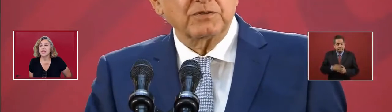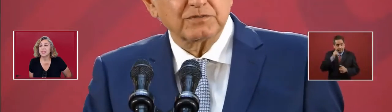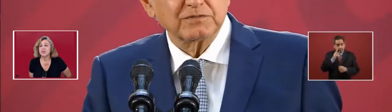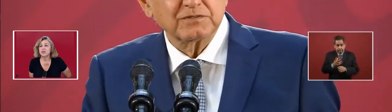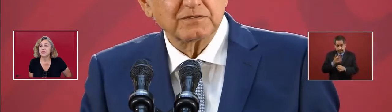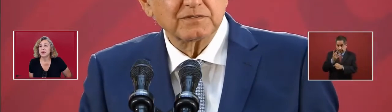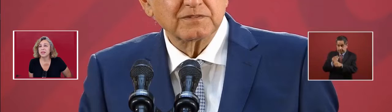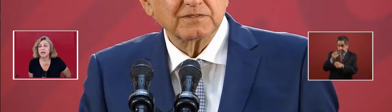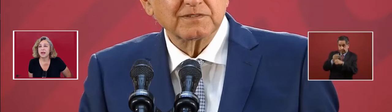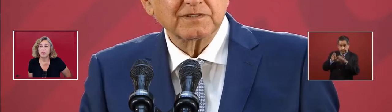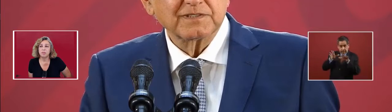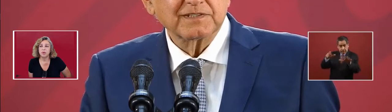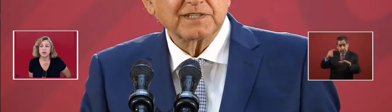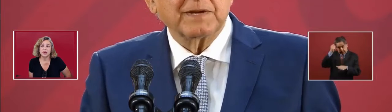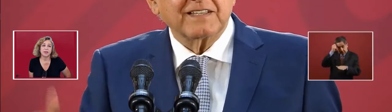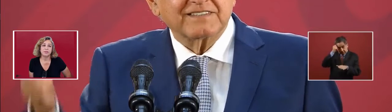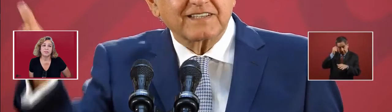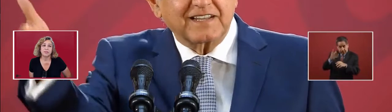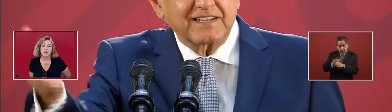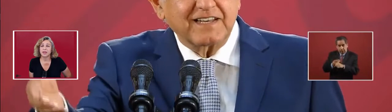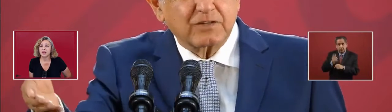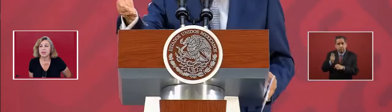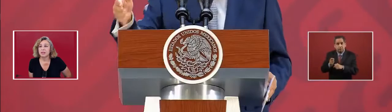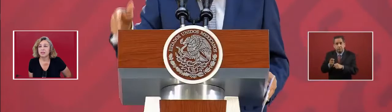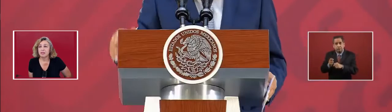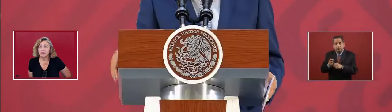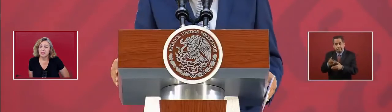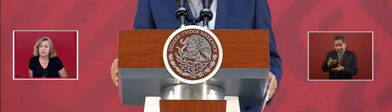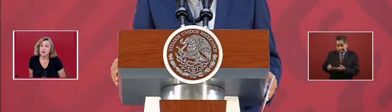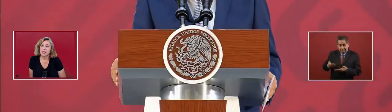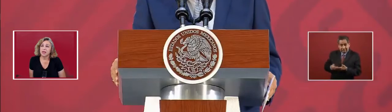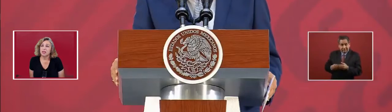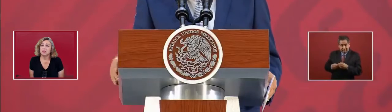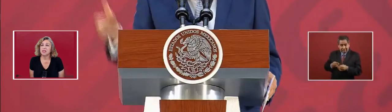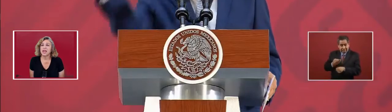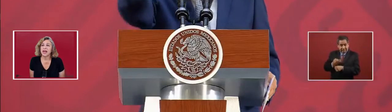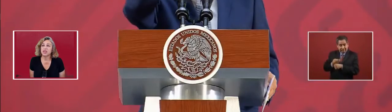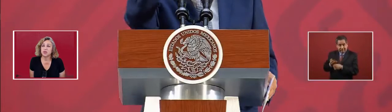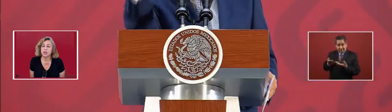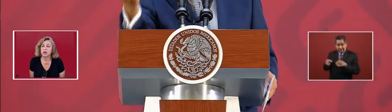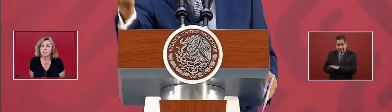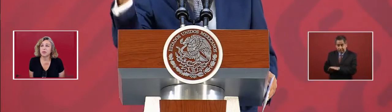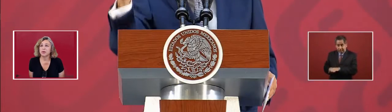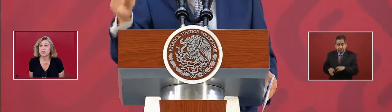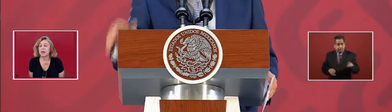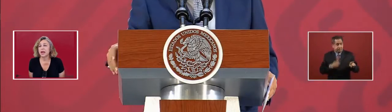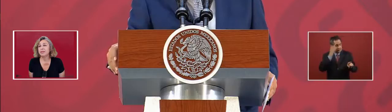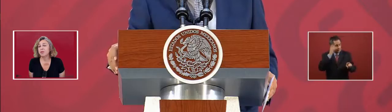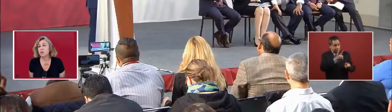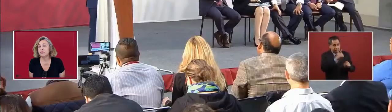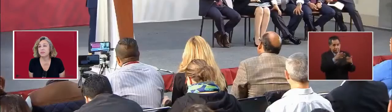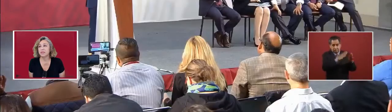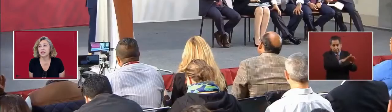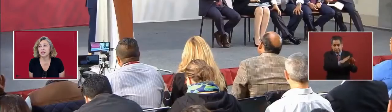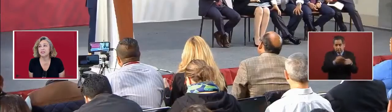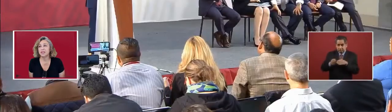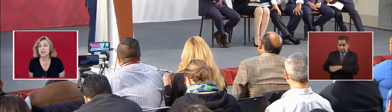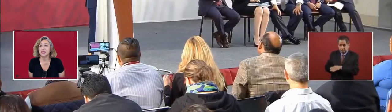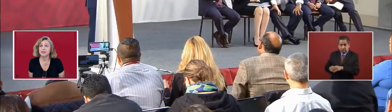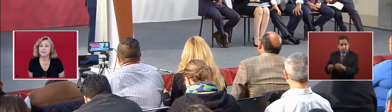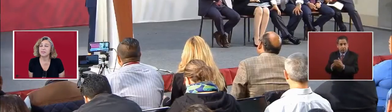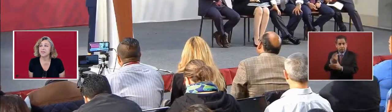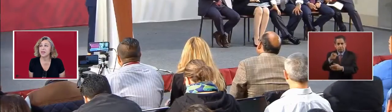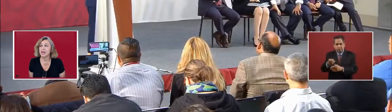That in order to make that airport, they were going to close the actual airport. And the one from Santa